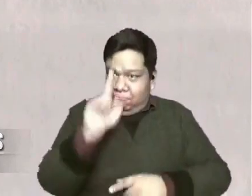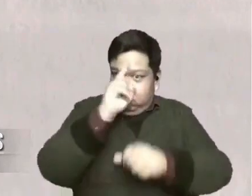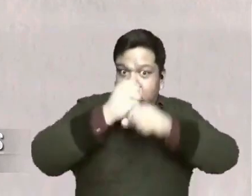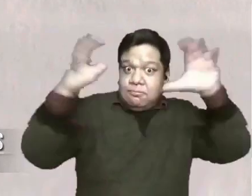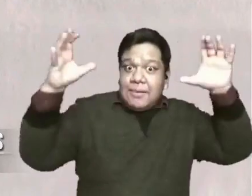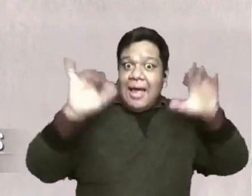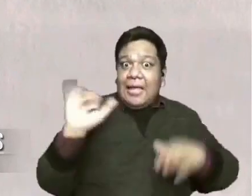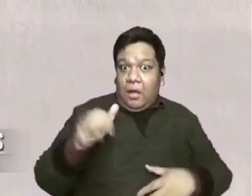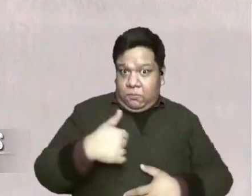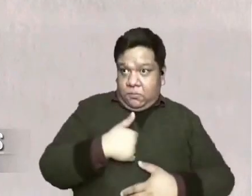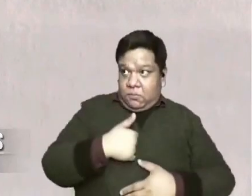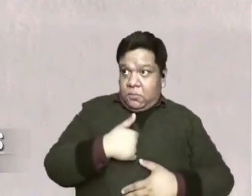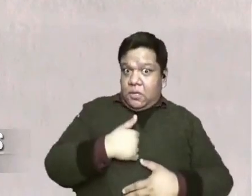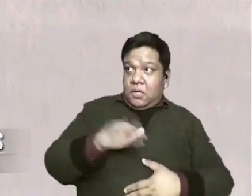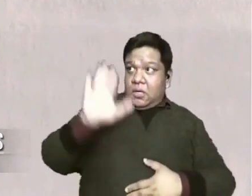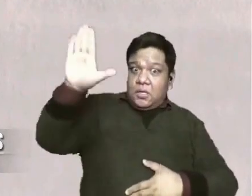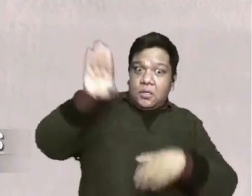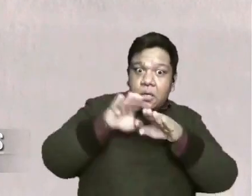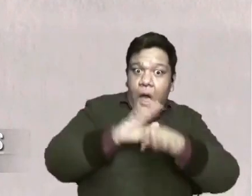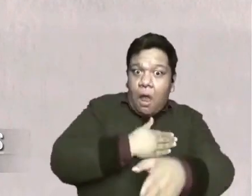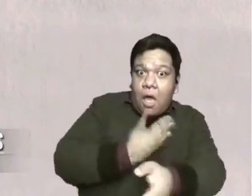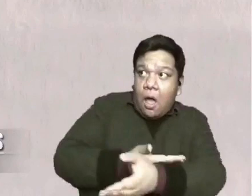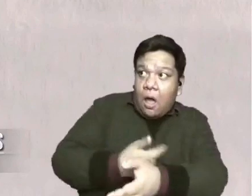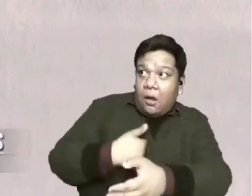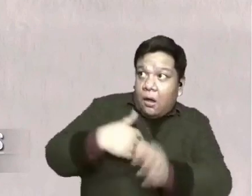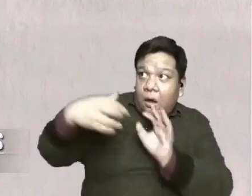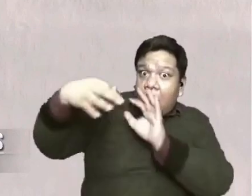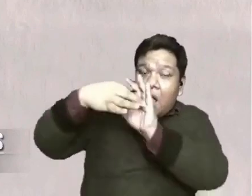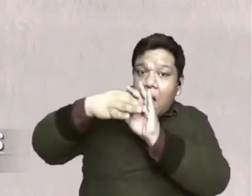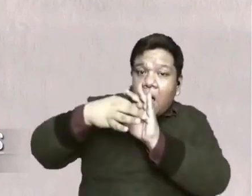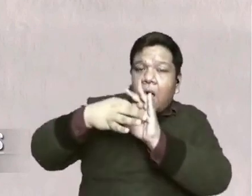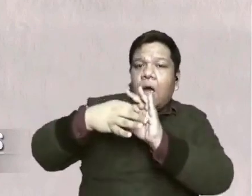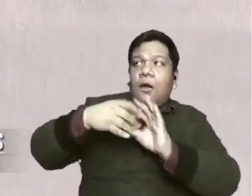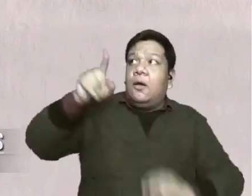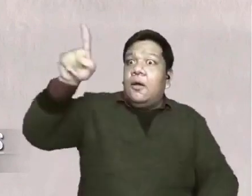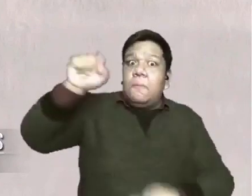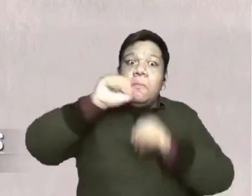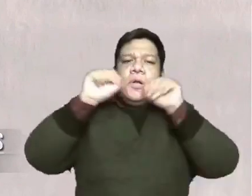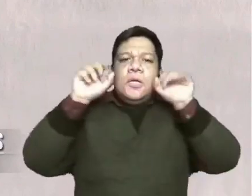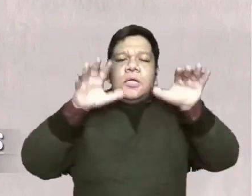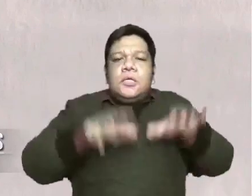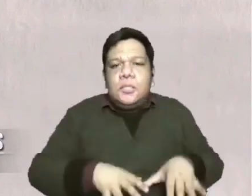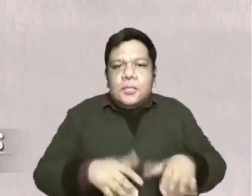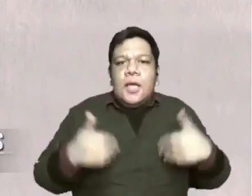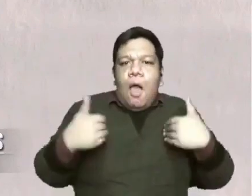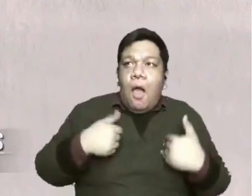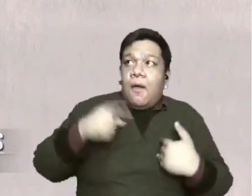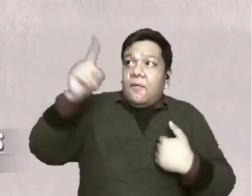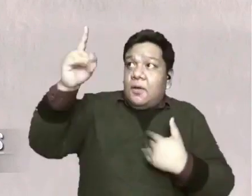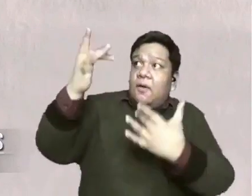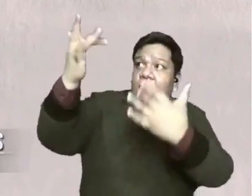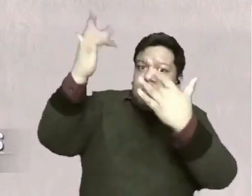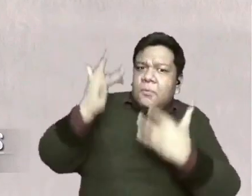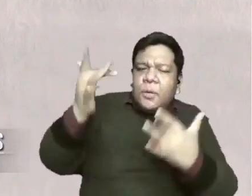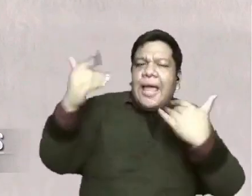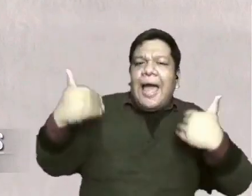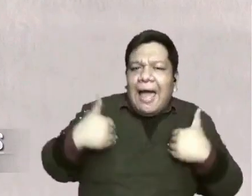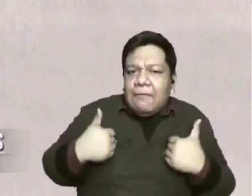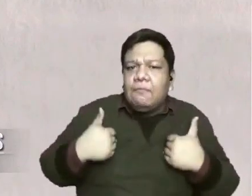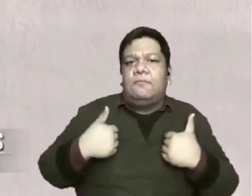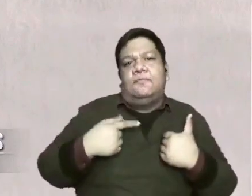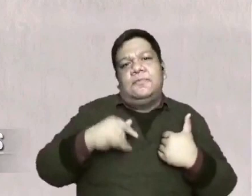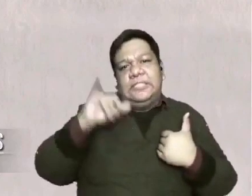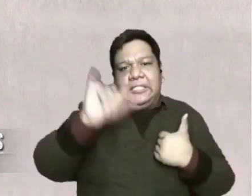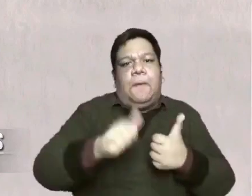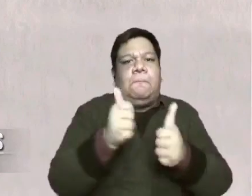of what it means to become a child of God. We are recipient of His blessings, of His favor and